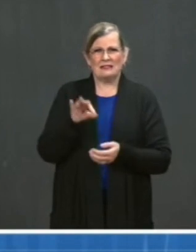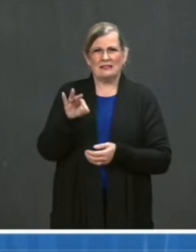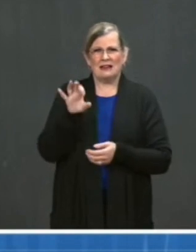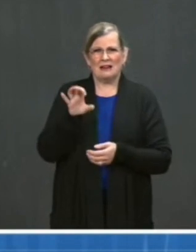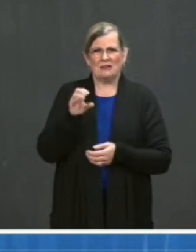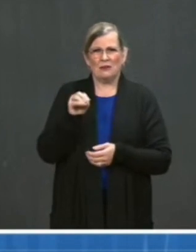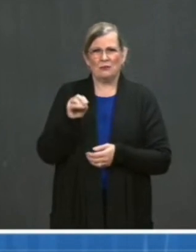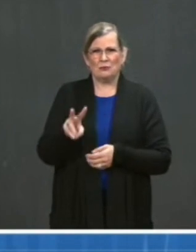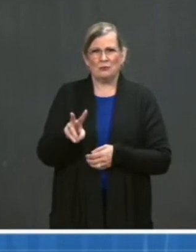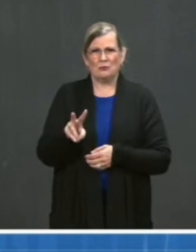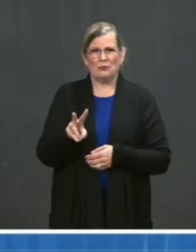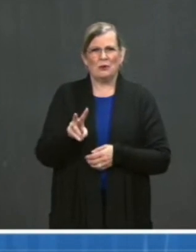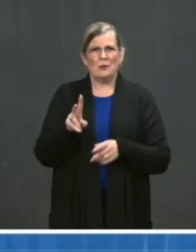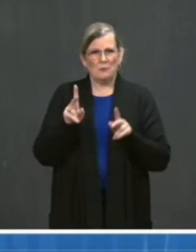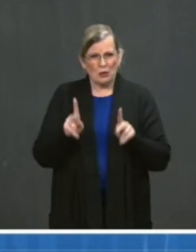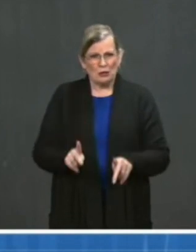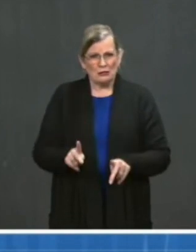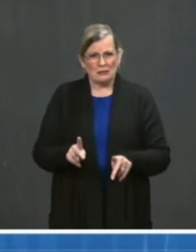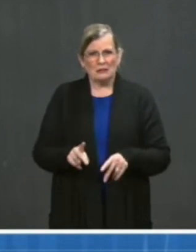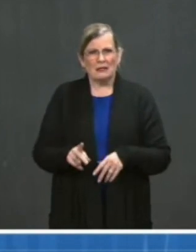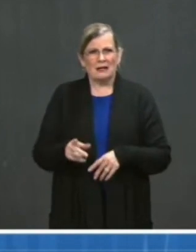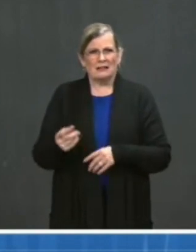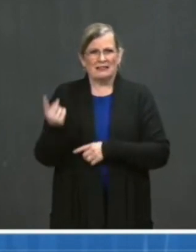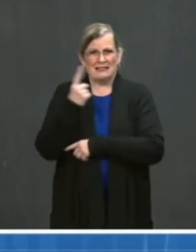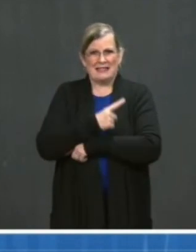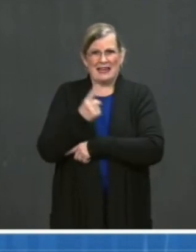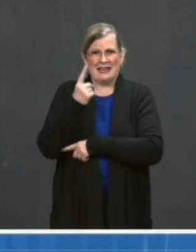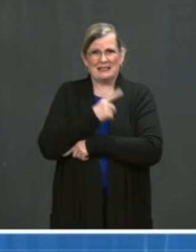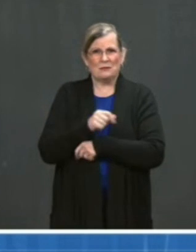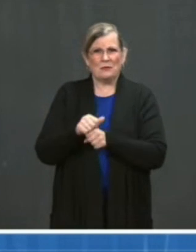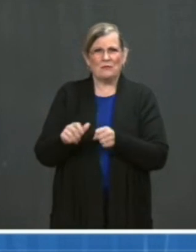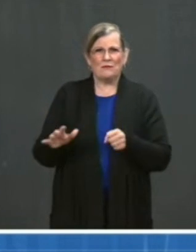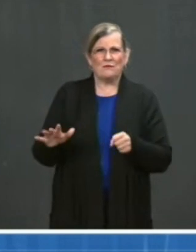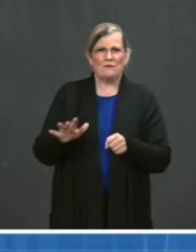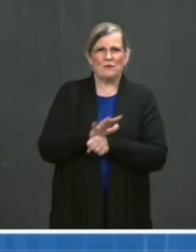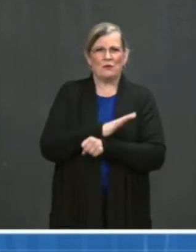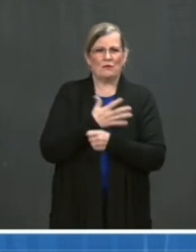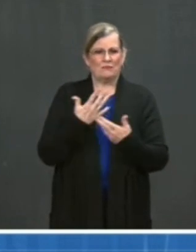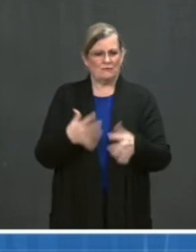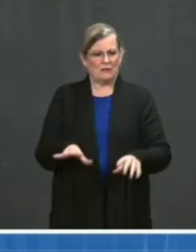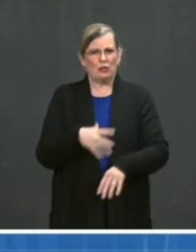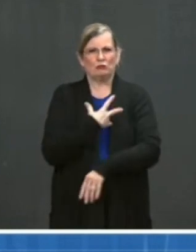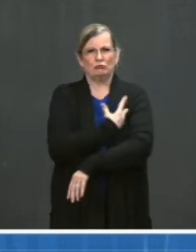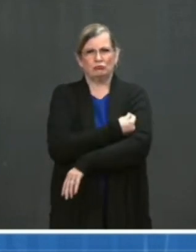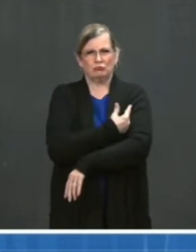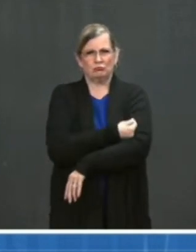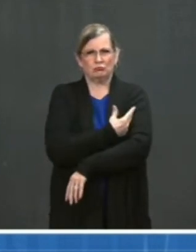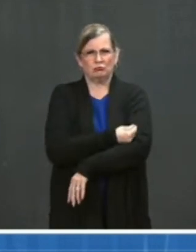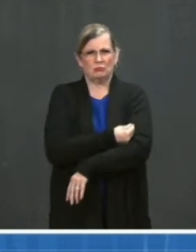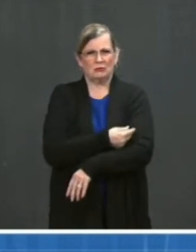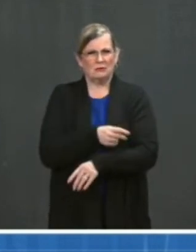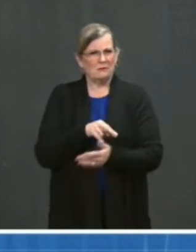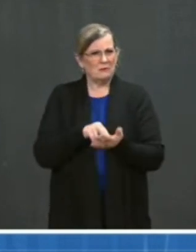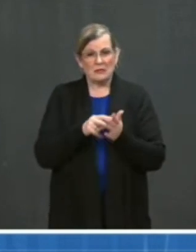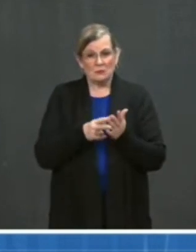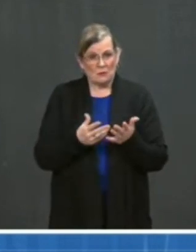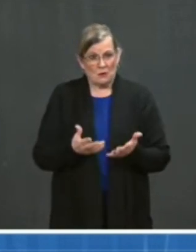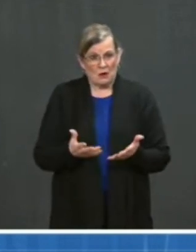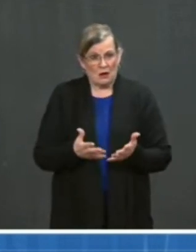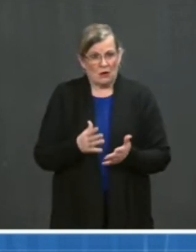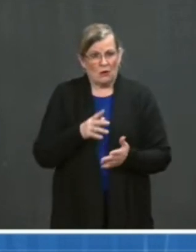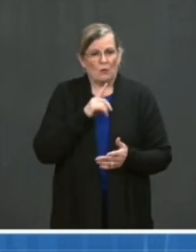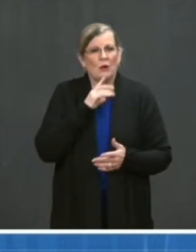.04 per thousand person days. This is extraordinary. When you do clinical trials,